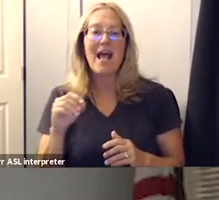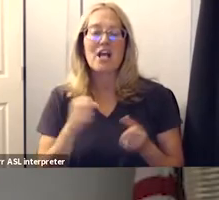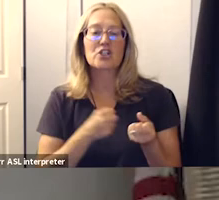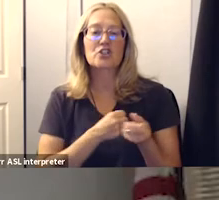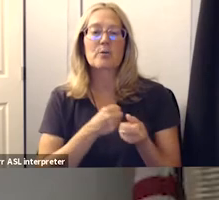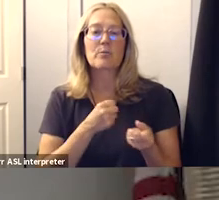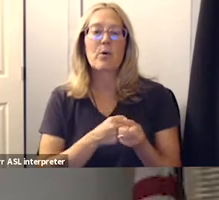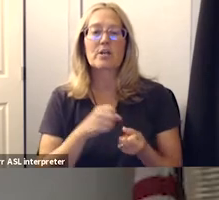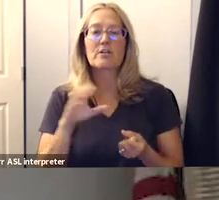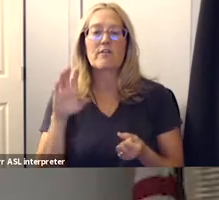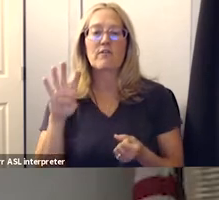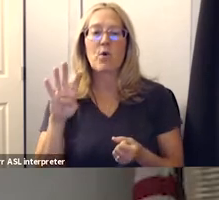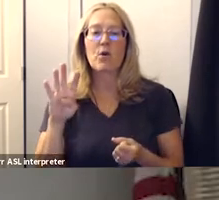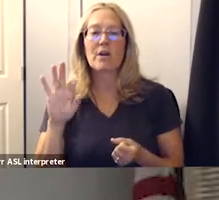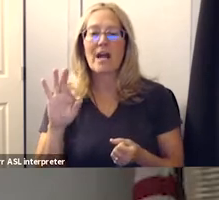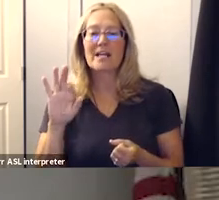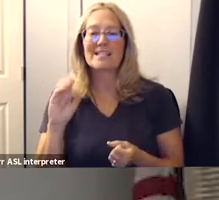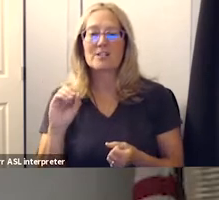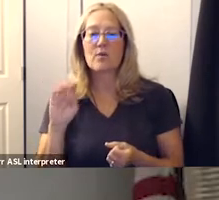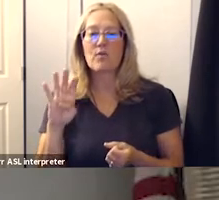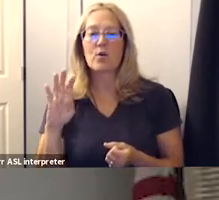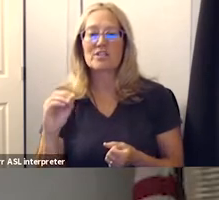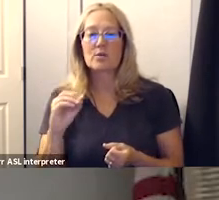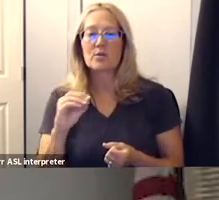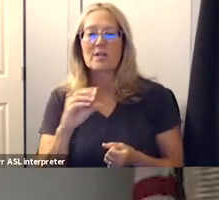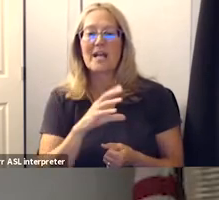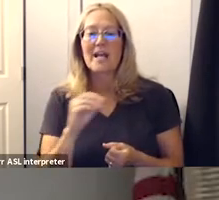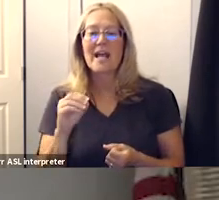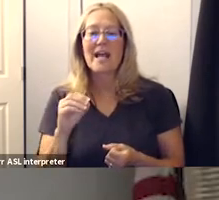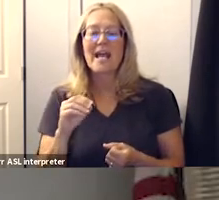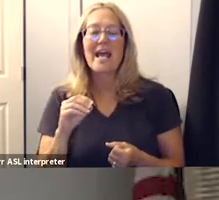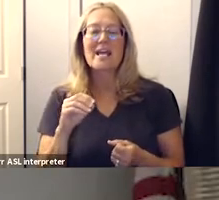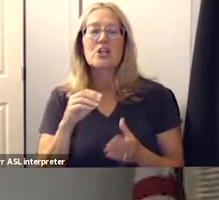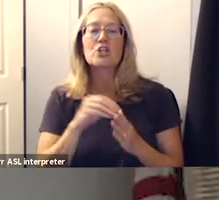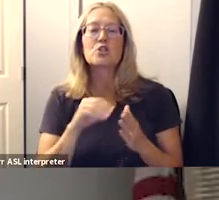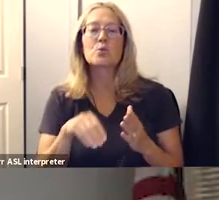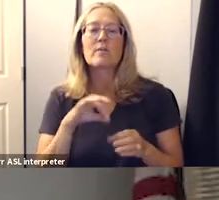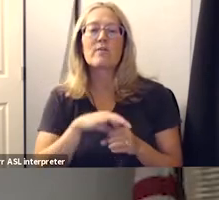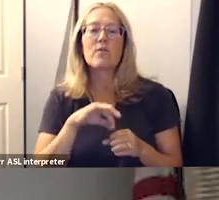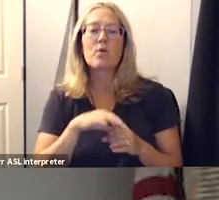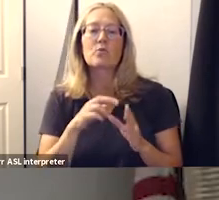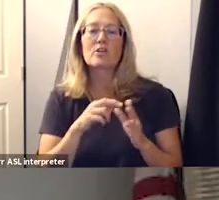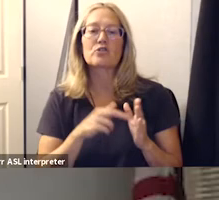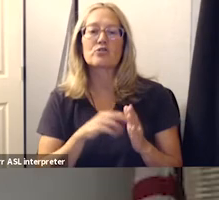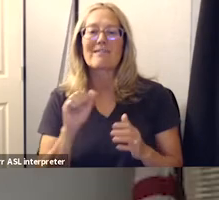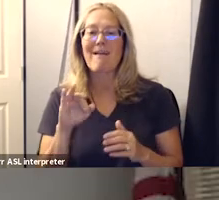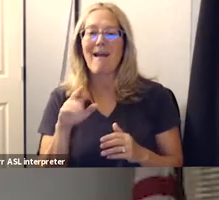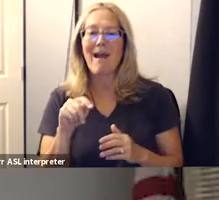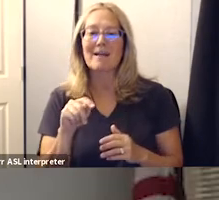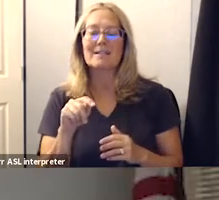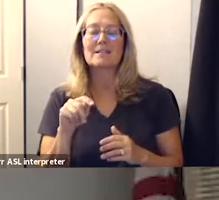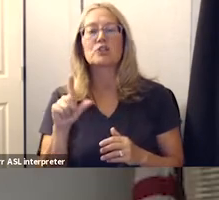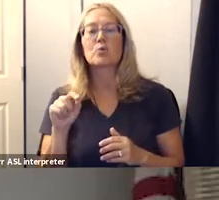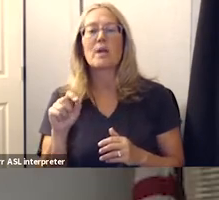49040 and by student voter registration act of 2003